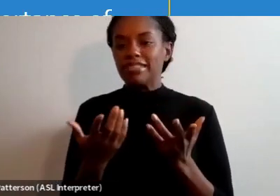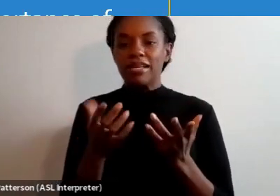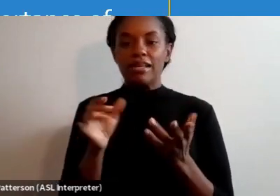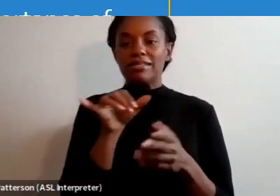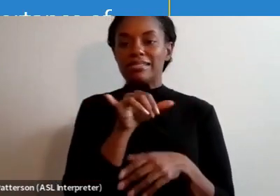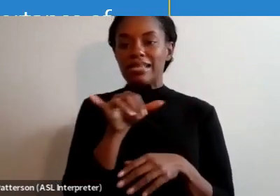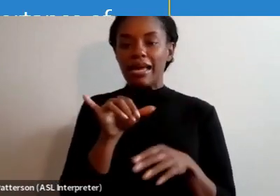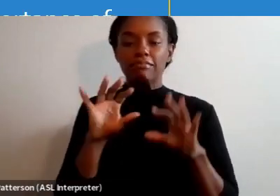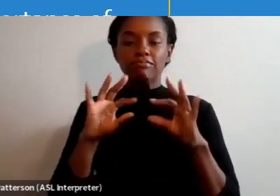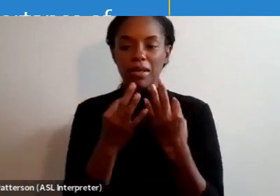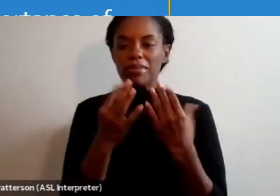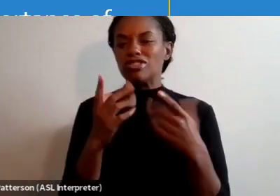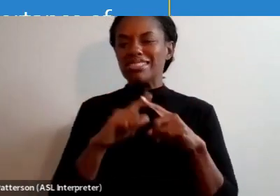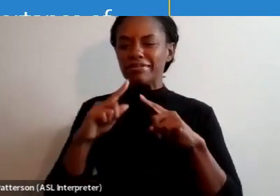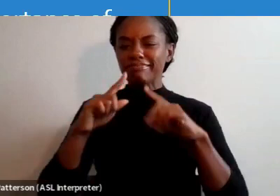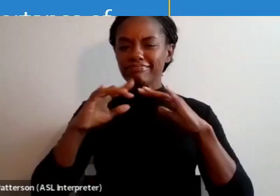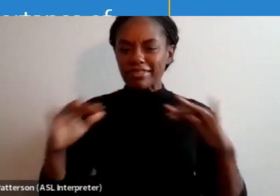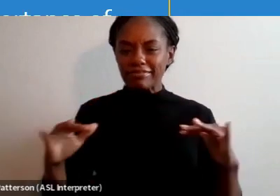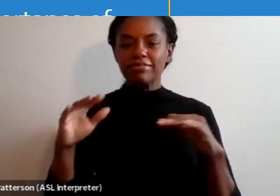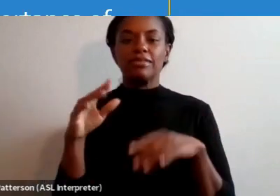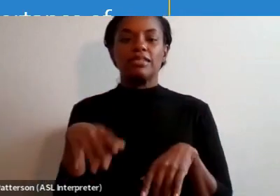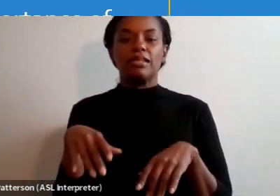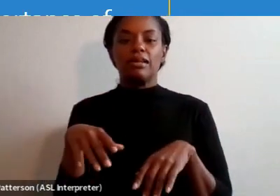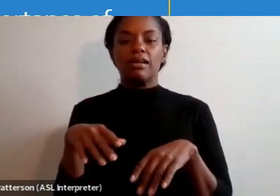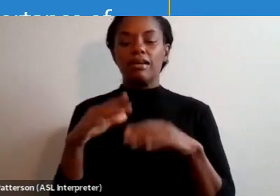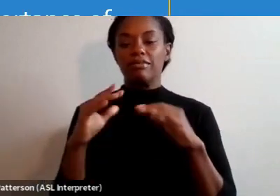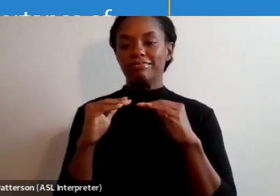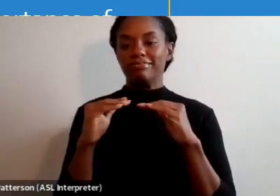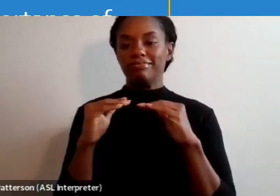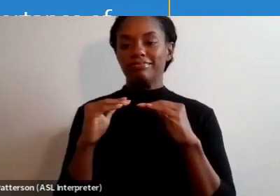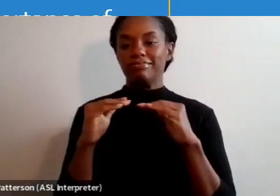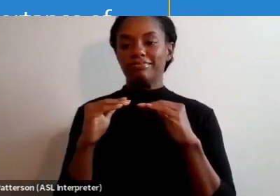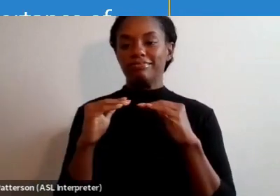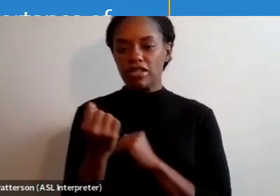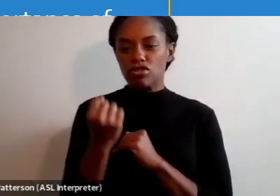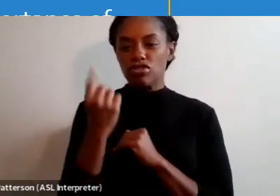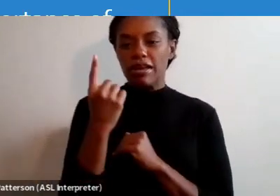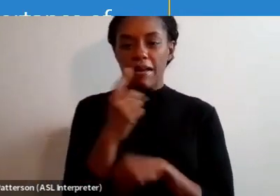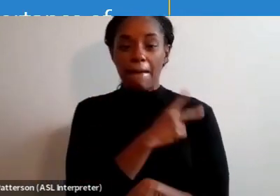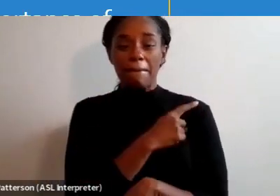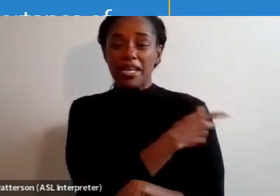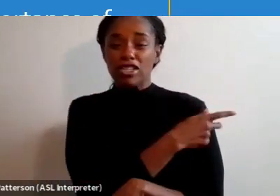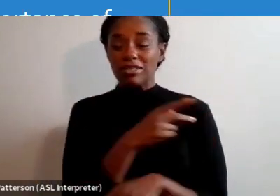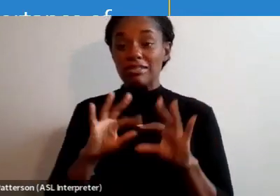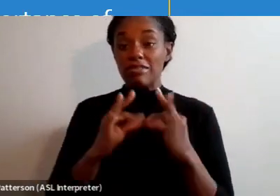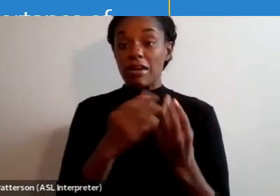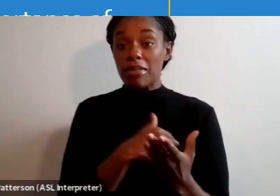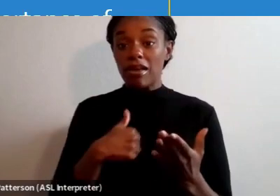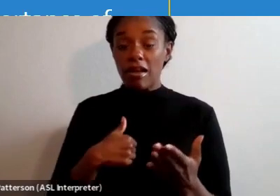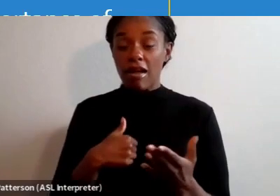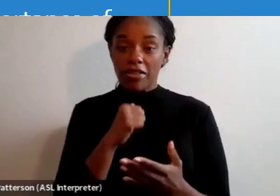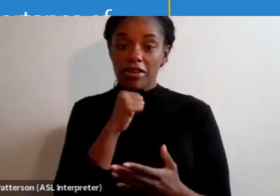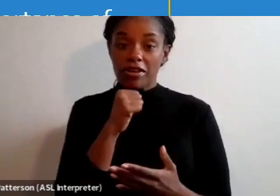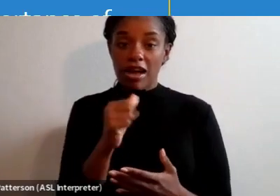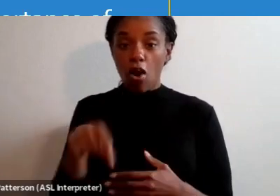proficiency in different languages, patients and their family members, they're not just going to accept that we are providing high